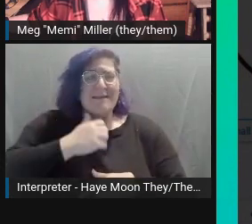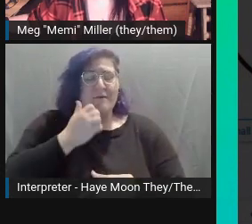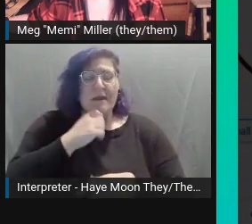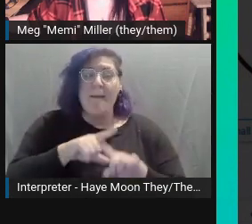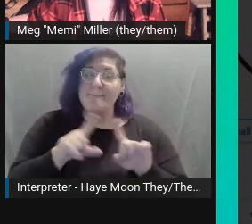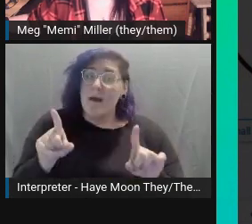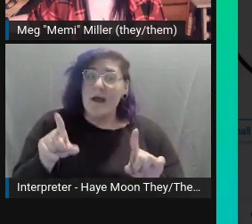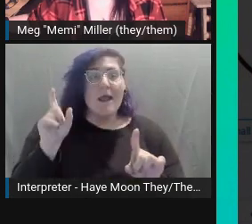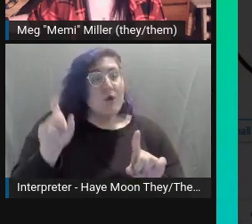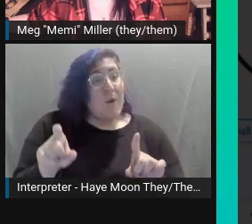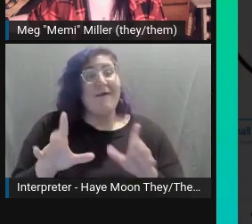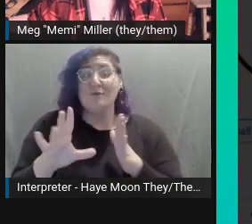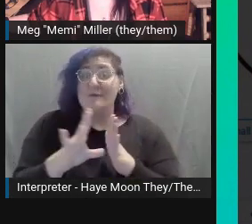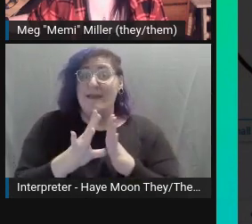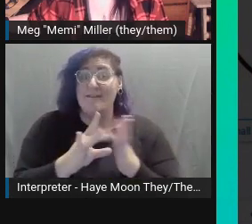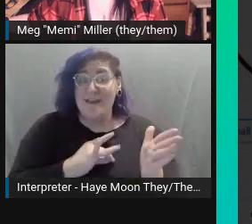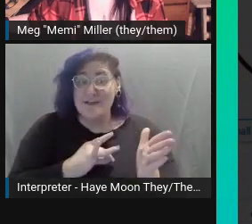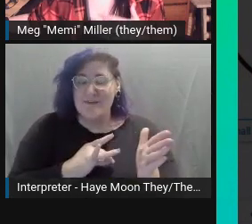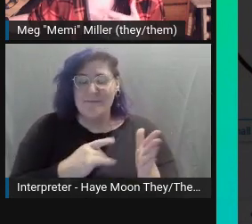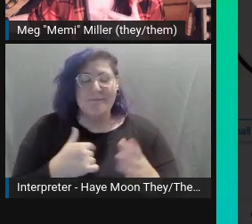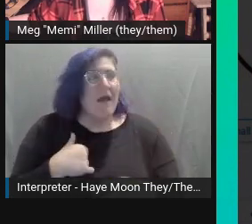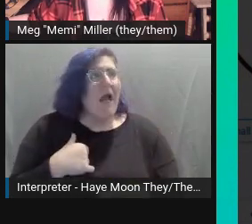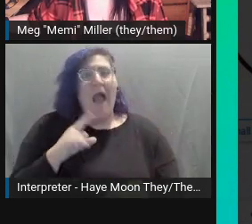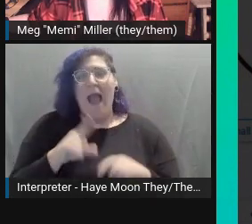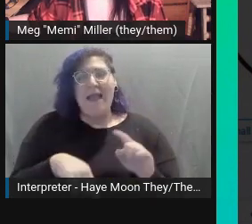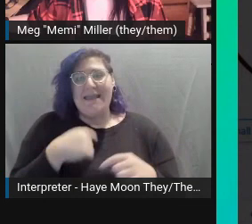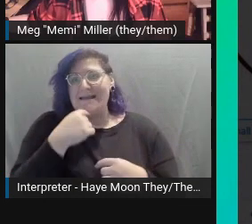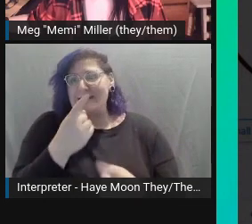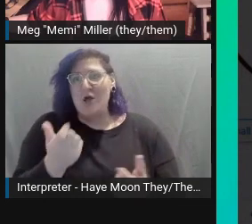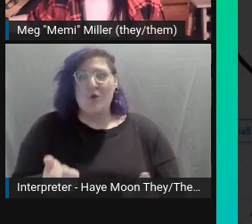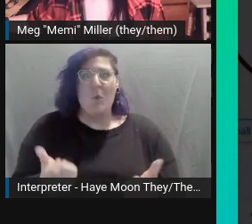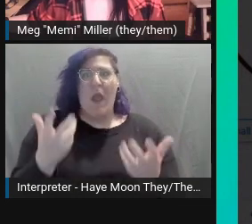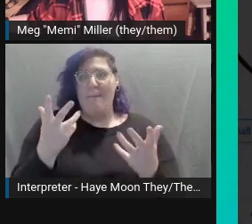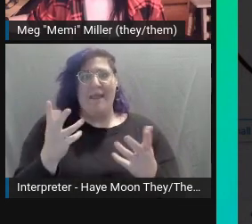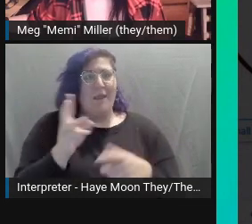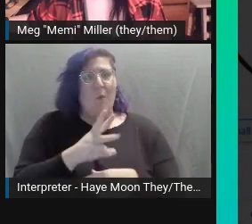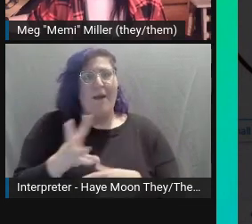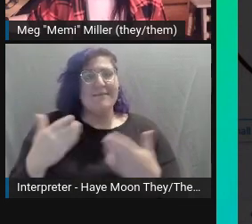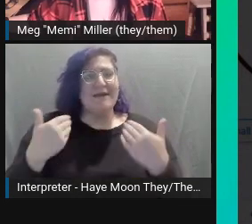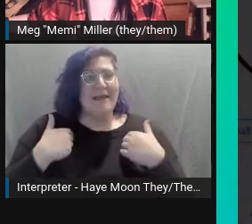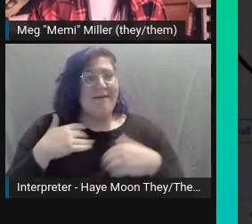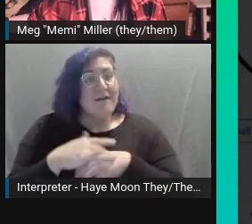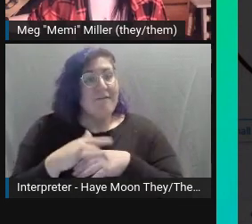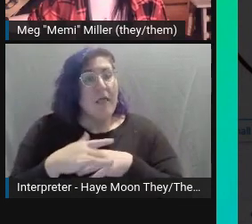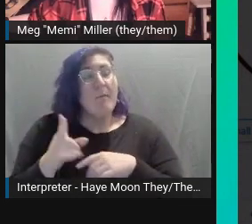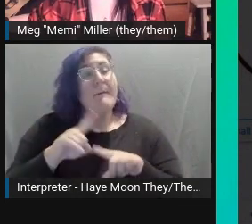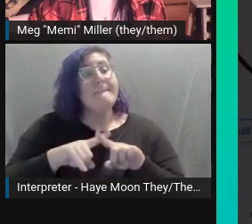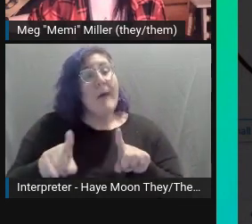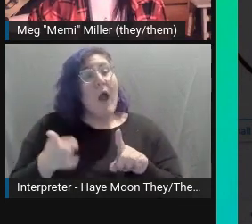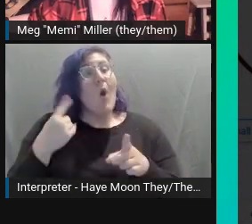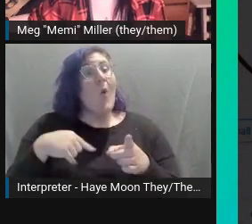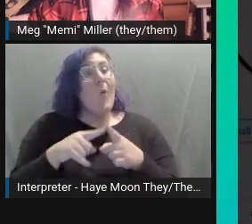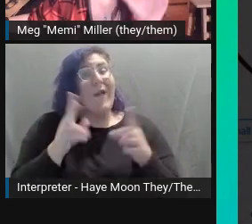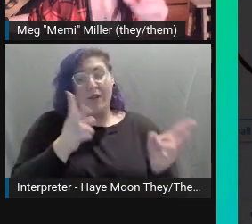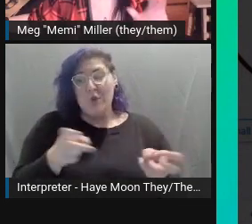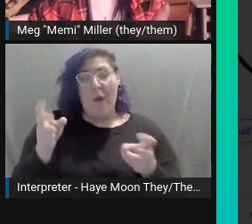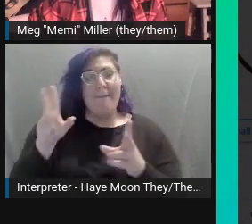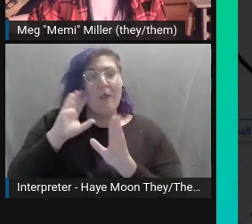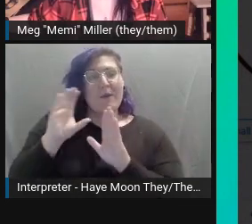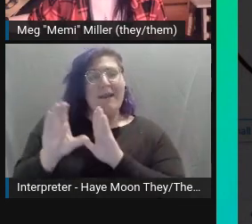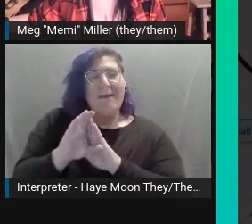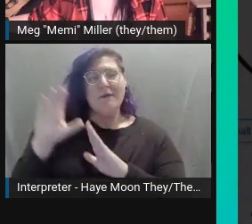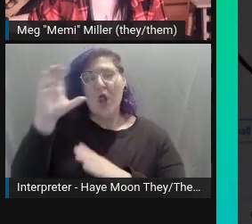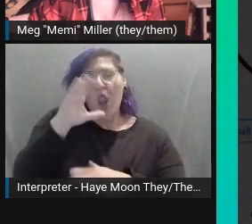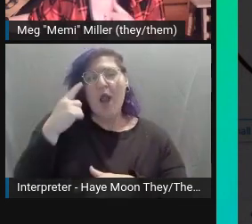every single place alt text is available on. But whenever you upload an image somewhere, try looking for an edit button or some sort of alt